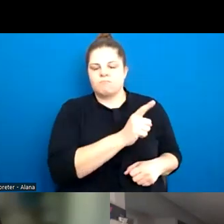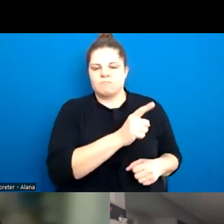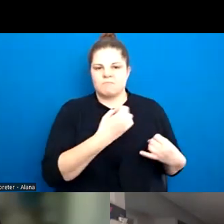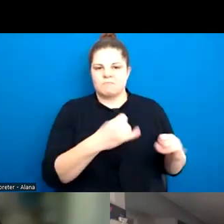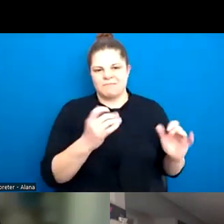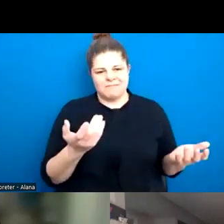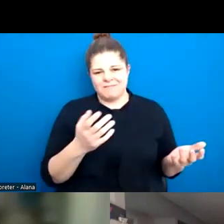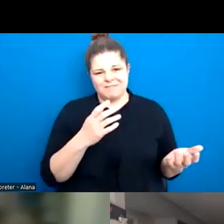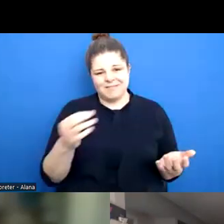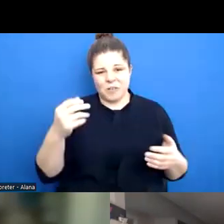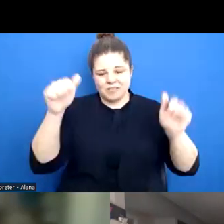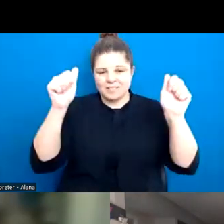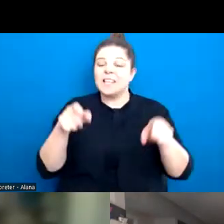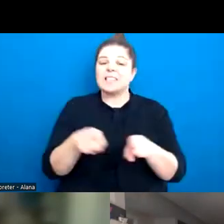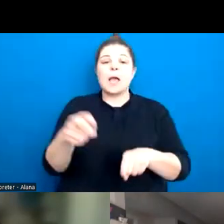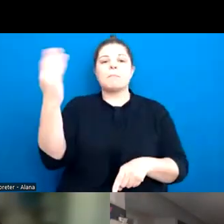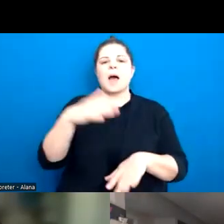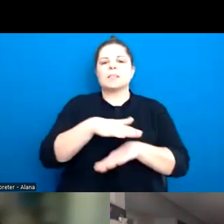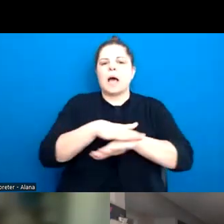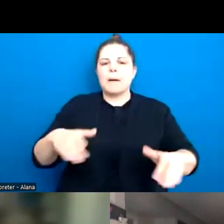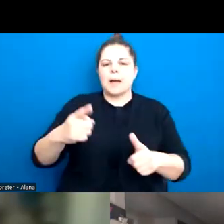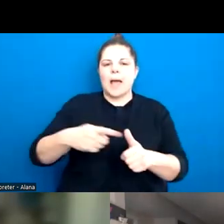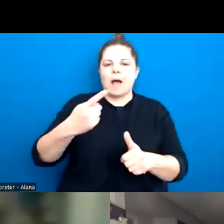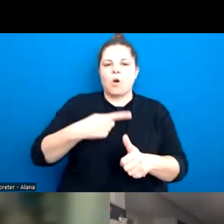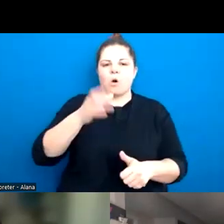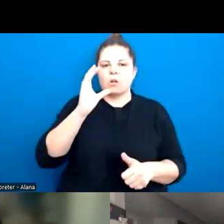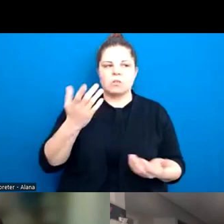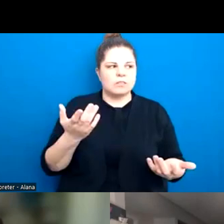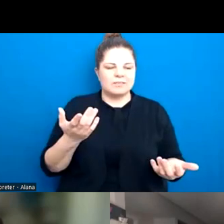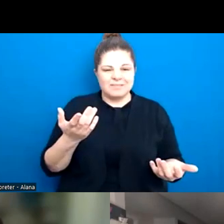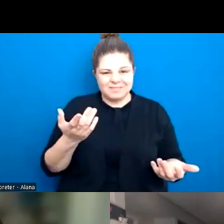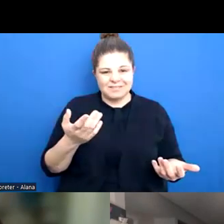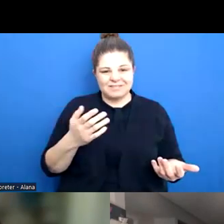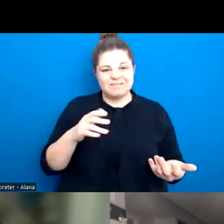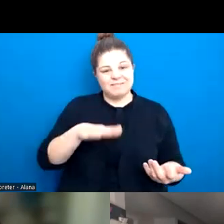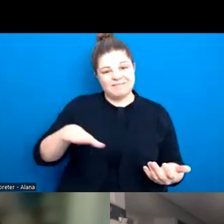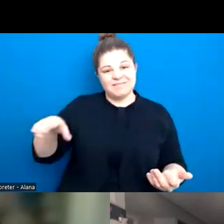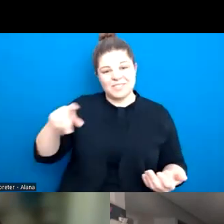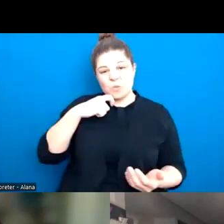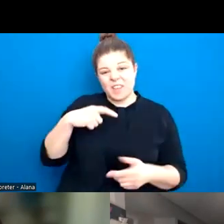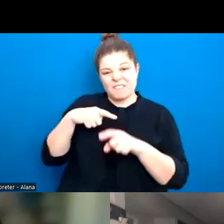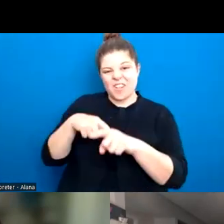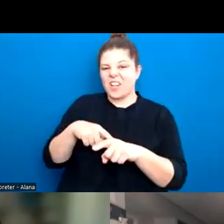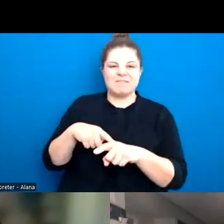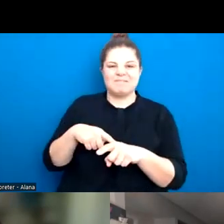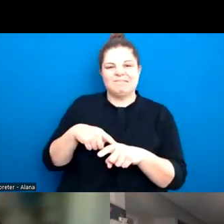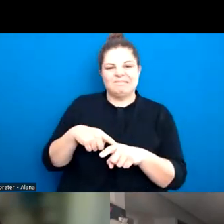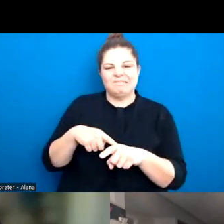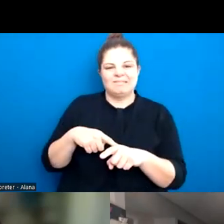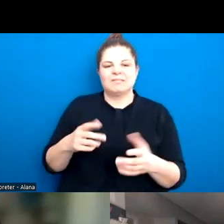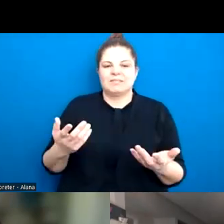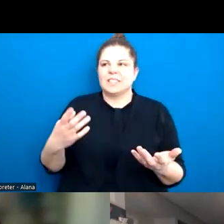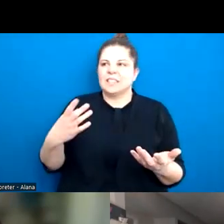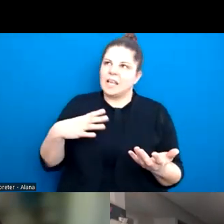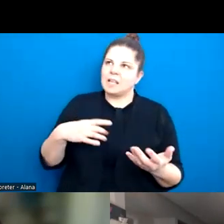ever, there's just no, you can't actually get a kid to adhere to that. You know, they have to, they have to